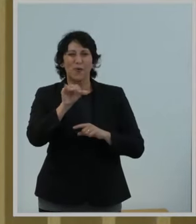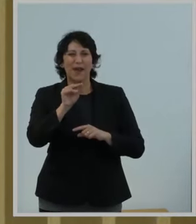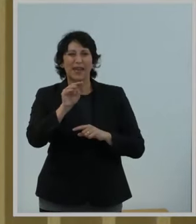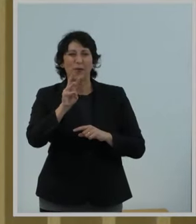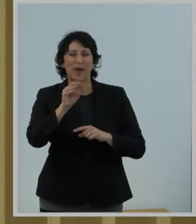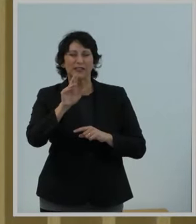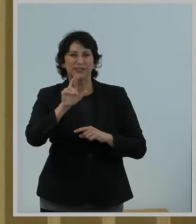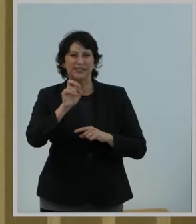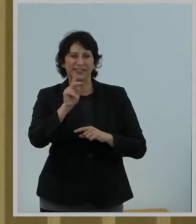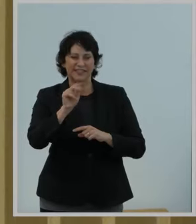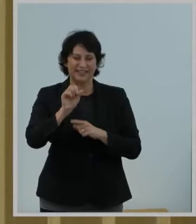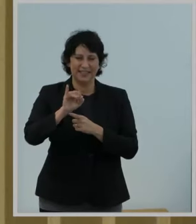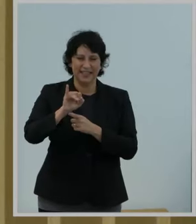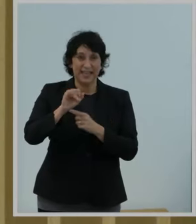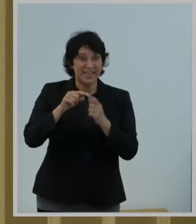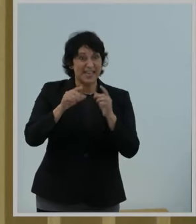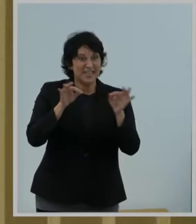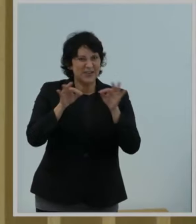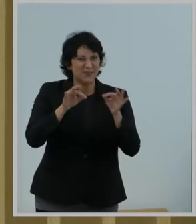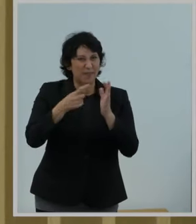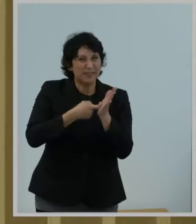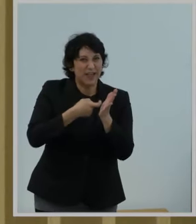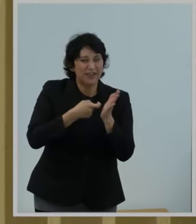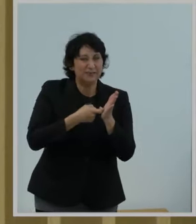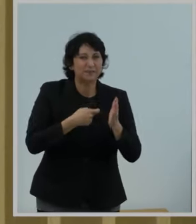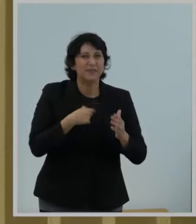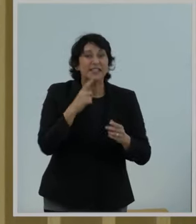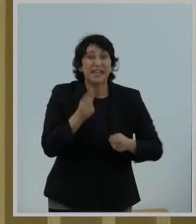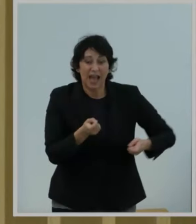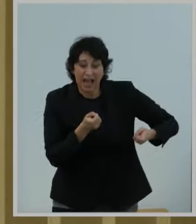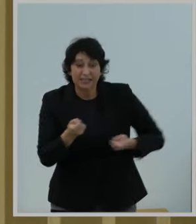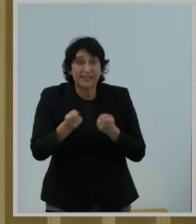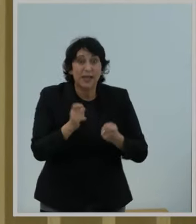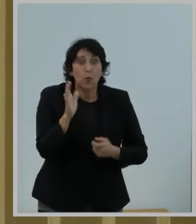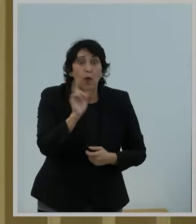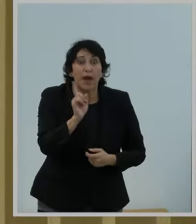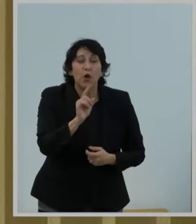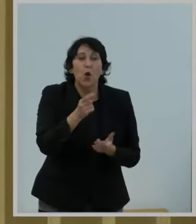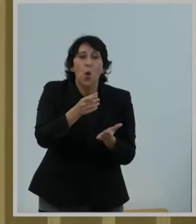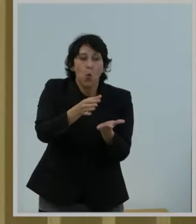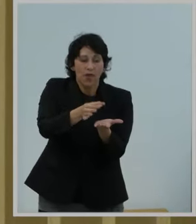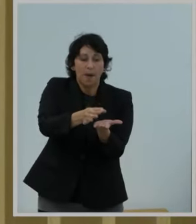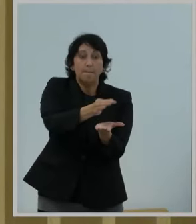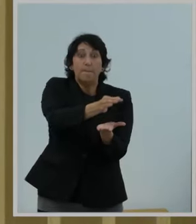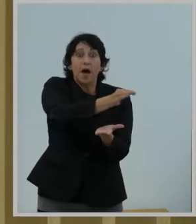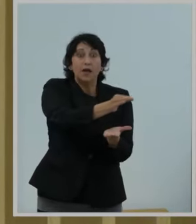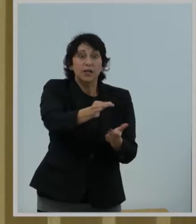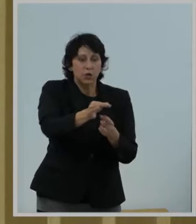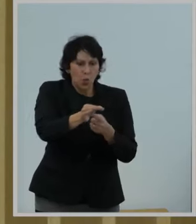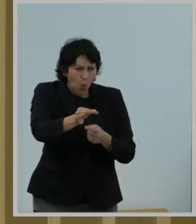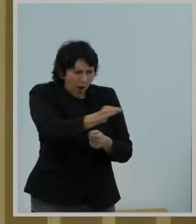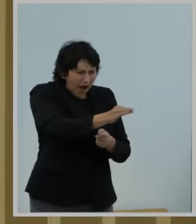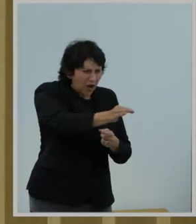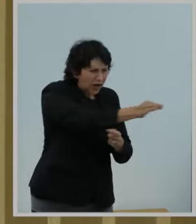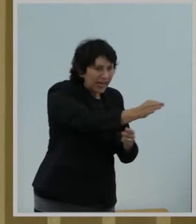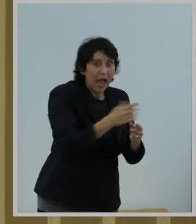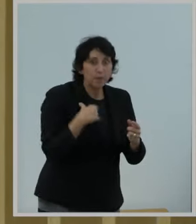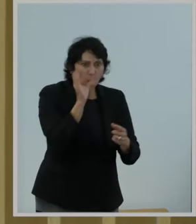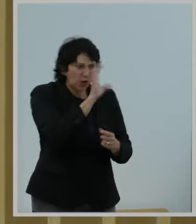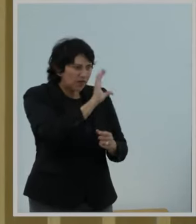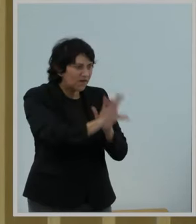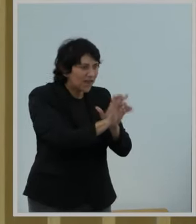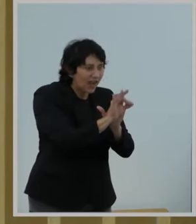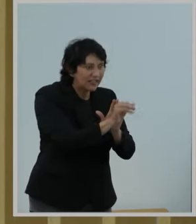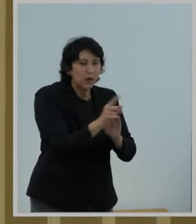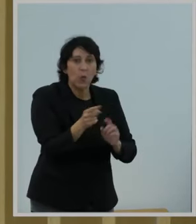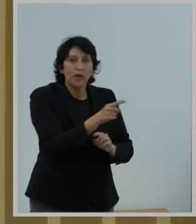play by saying this, I skate to where the puck is going, not where it's been. In my